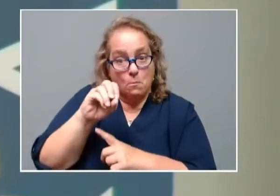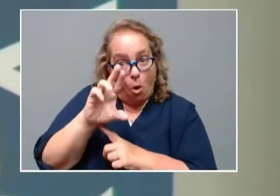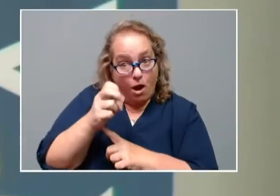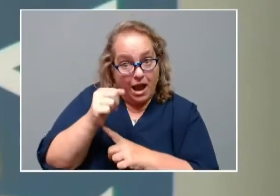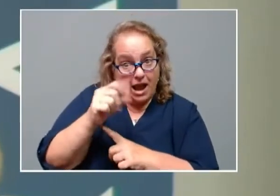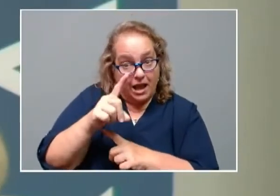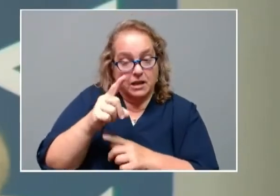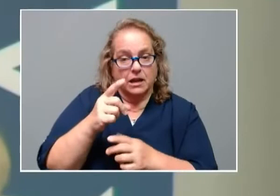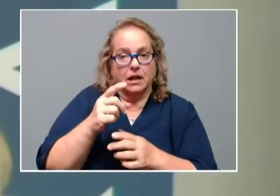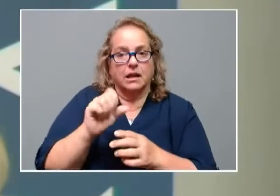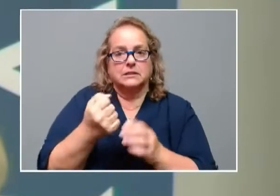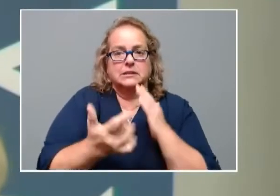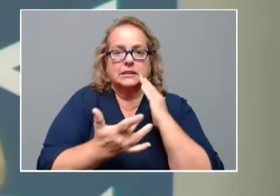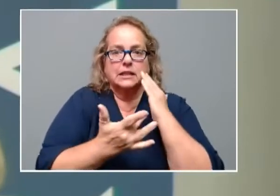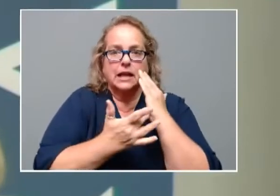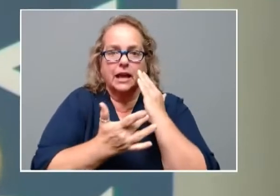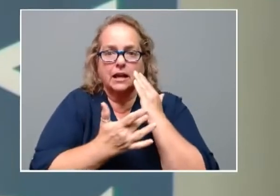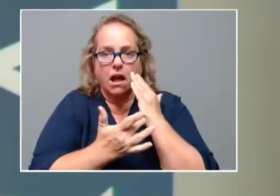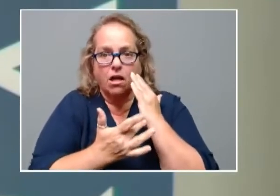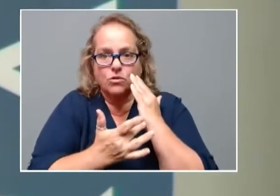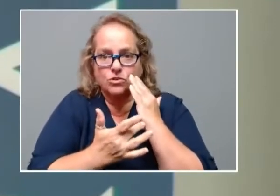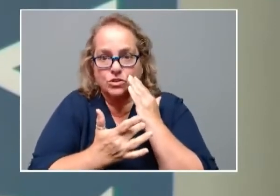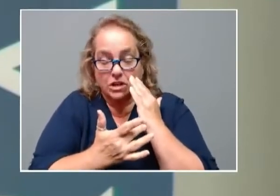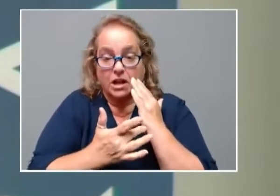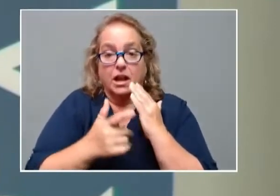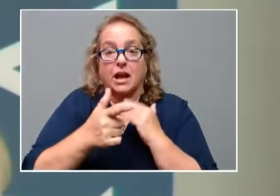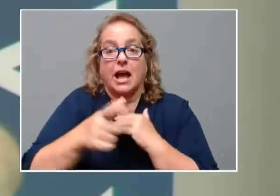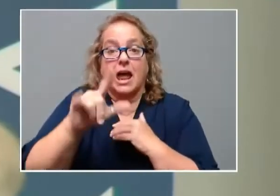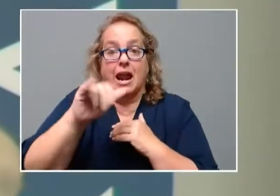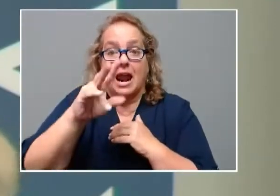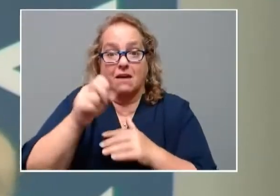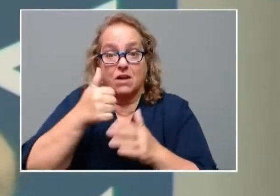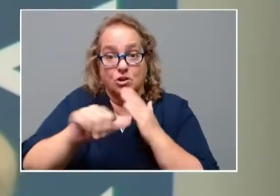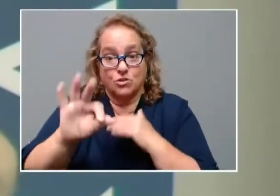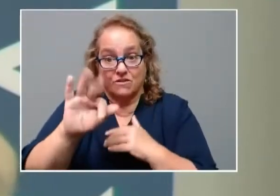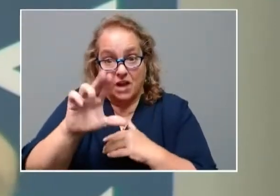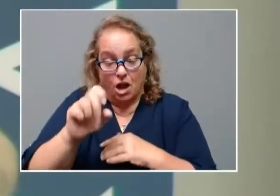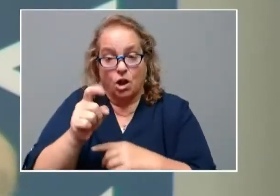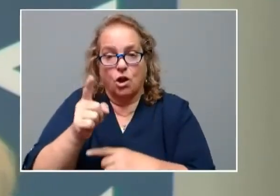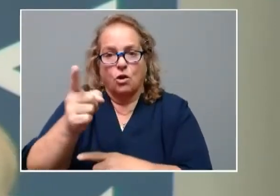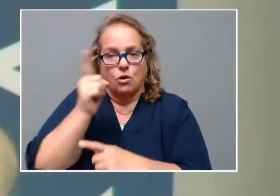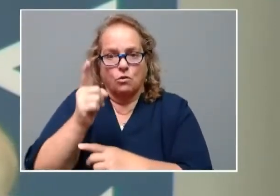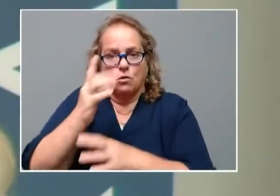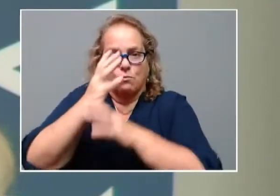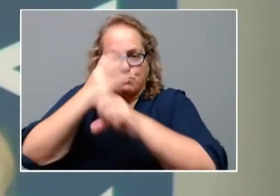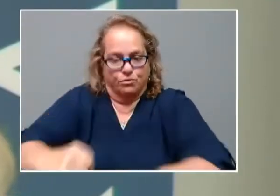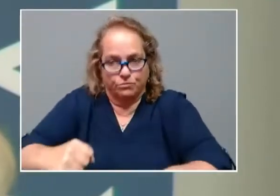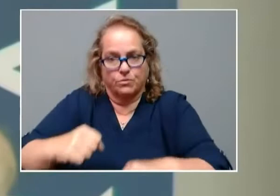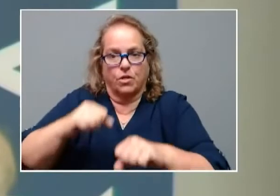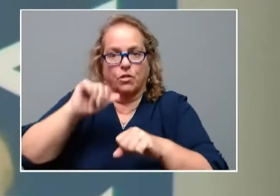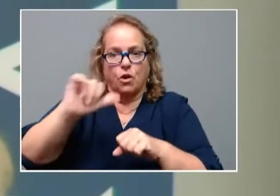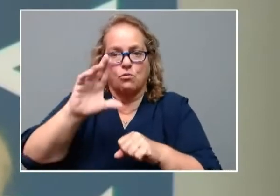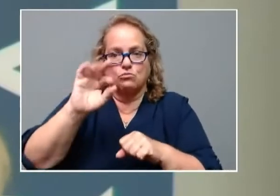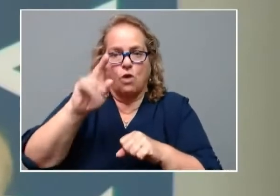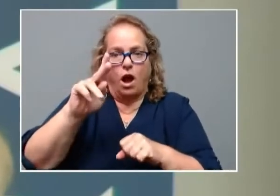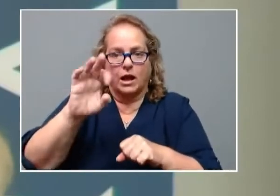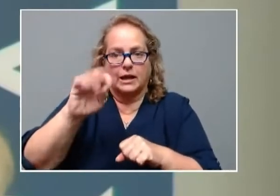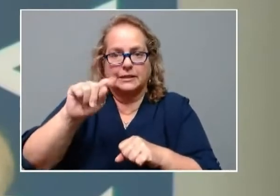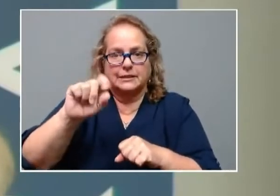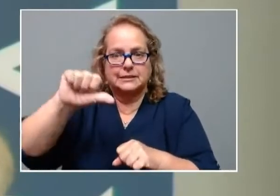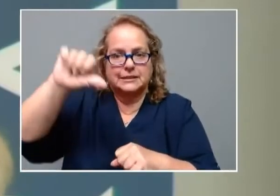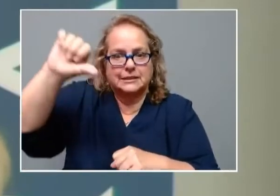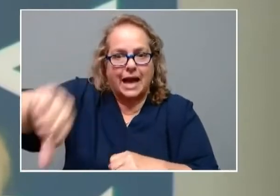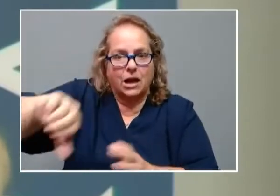performed live under fire, shot the rockets down, and saved lives during that